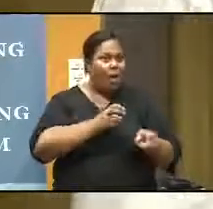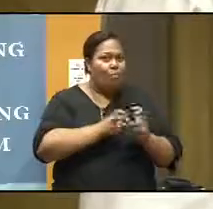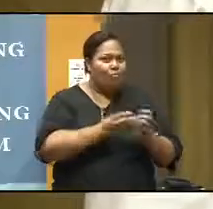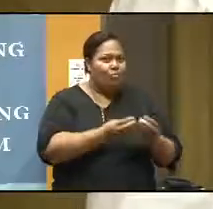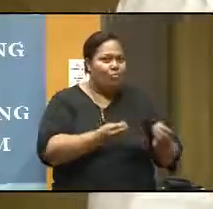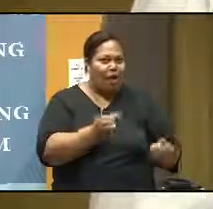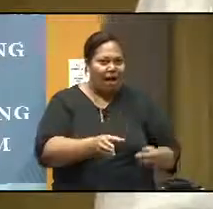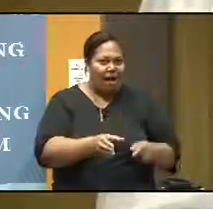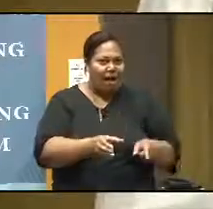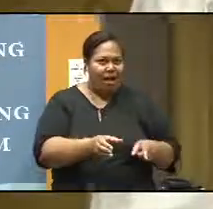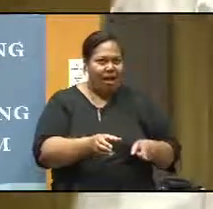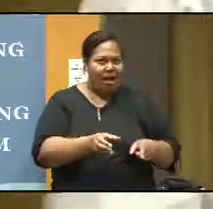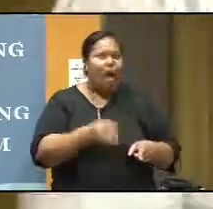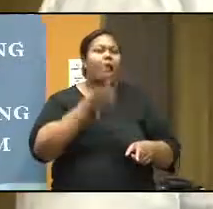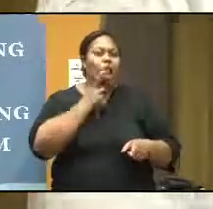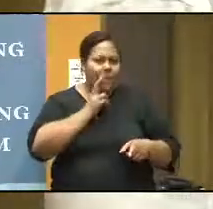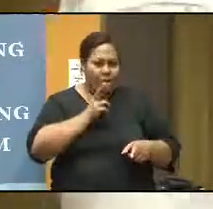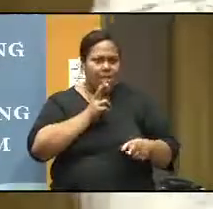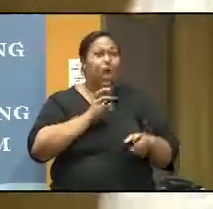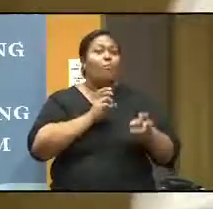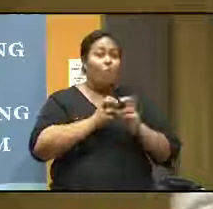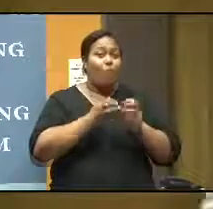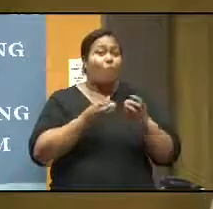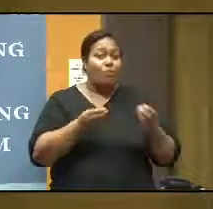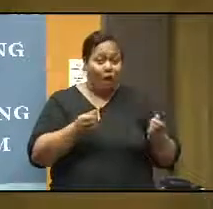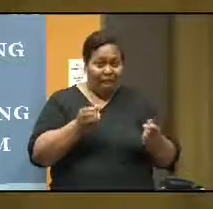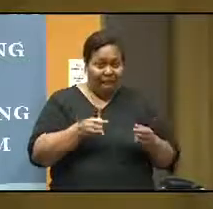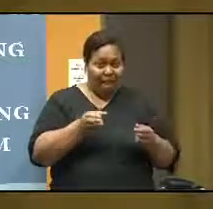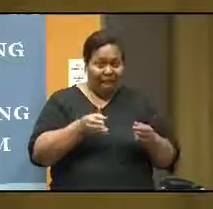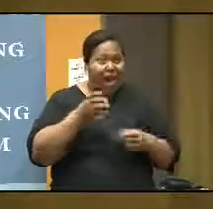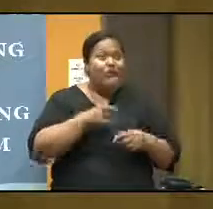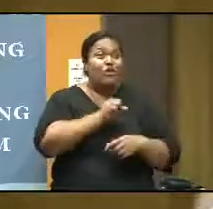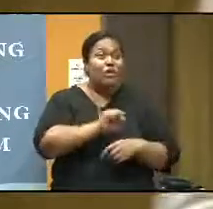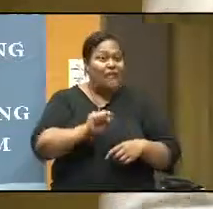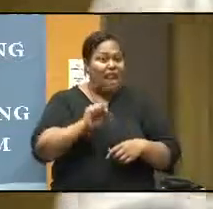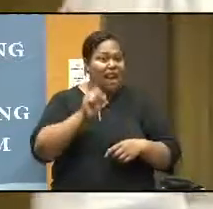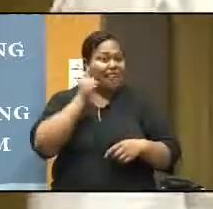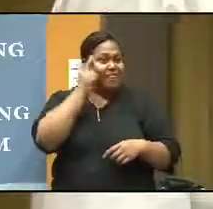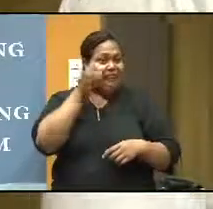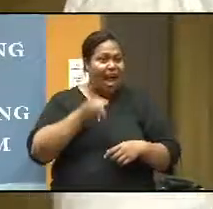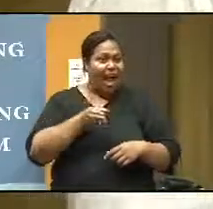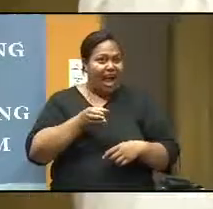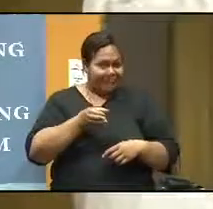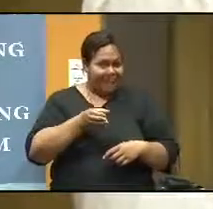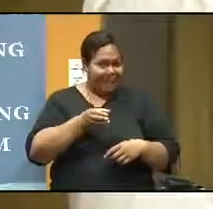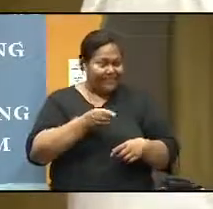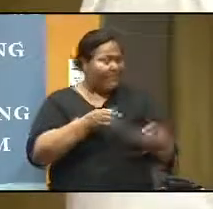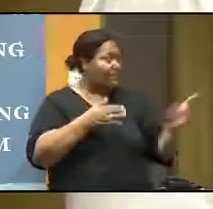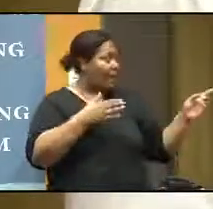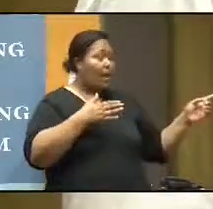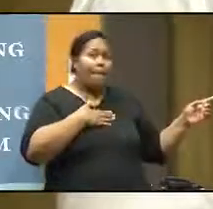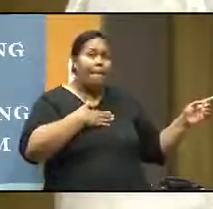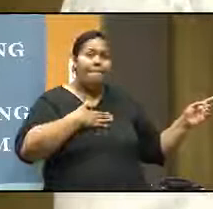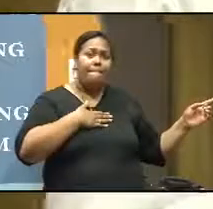the problem solver and critical thinker. In my presentation, I would first of all like to present a bit of my teaching strategies